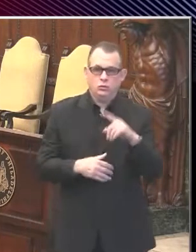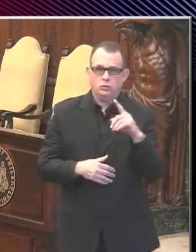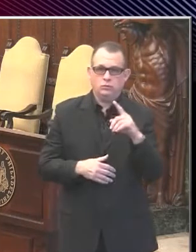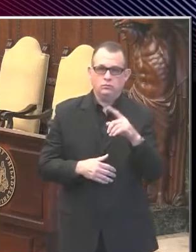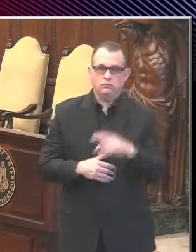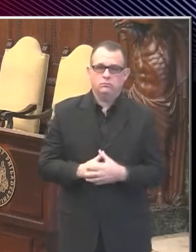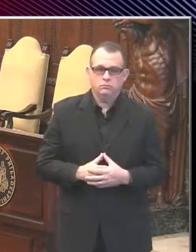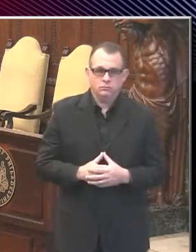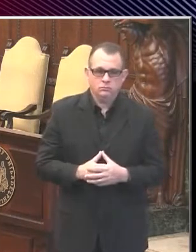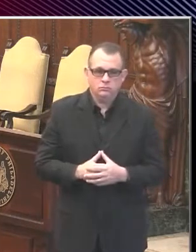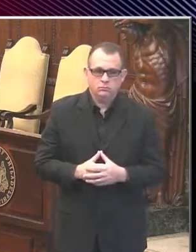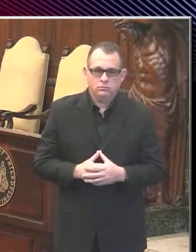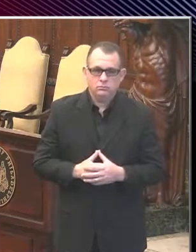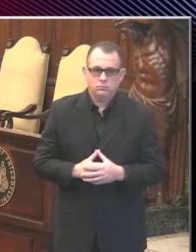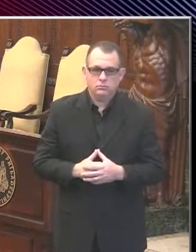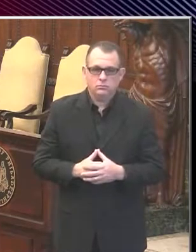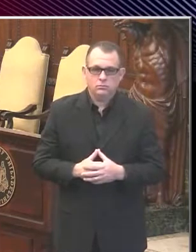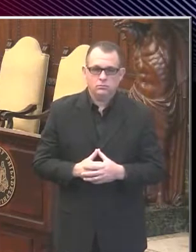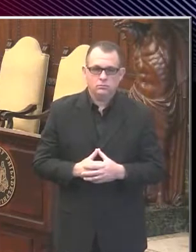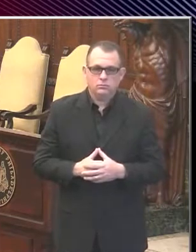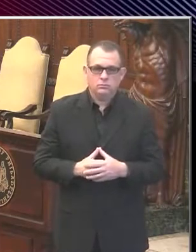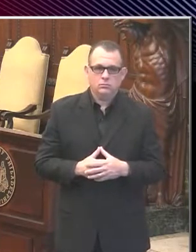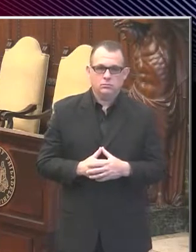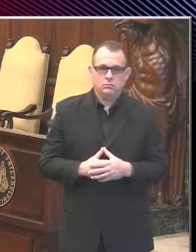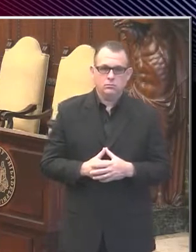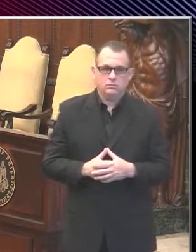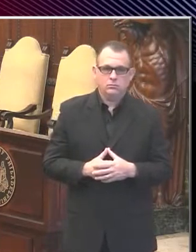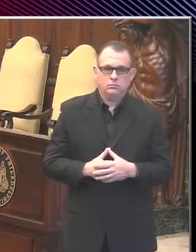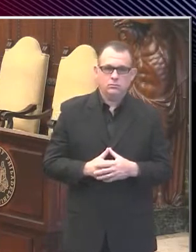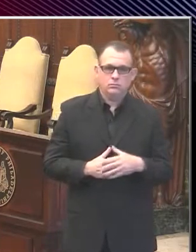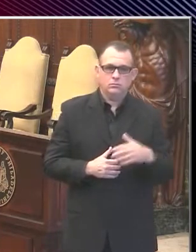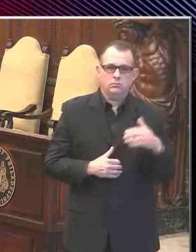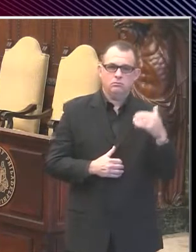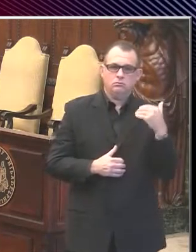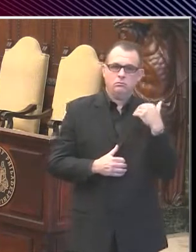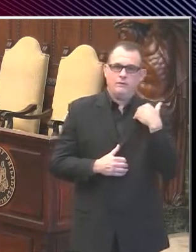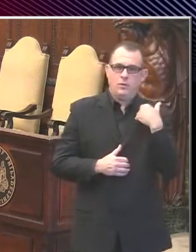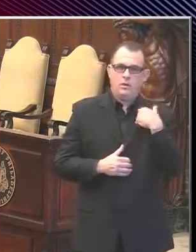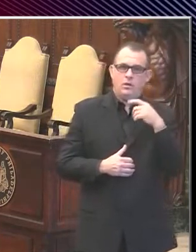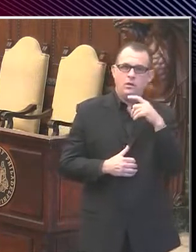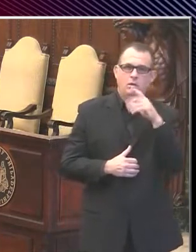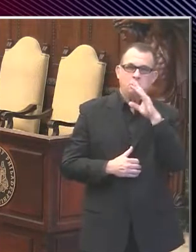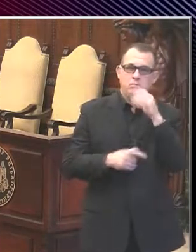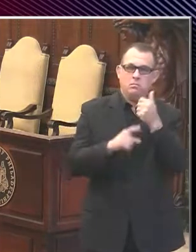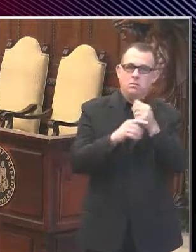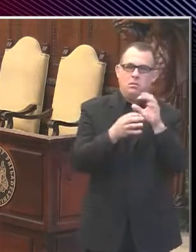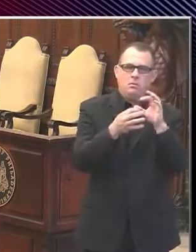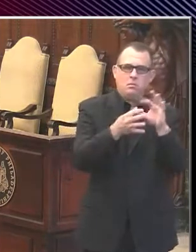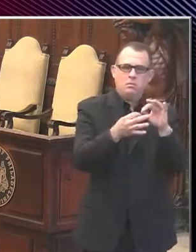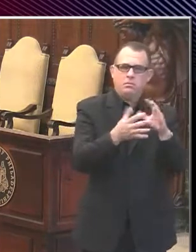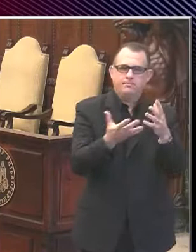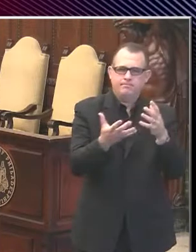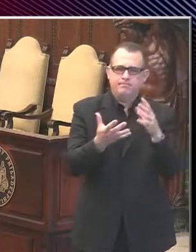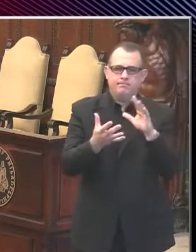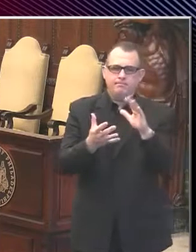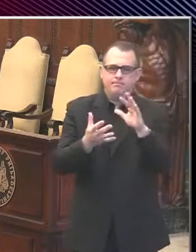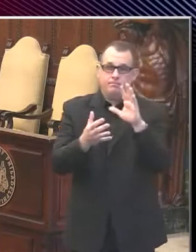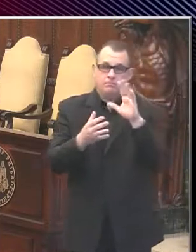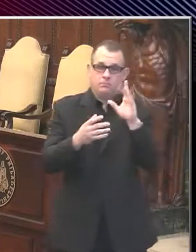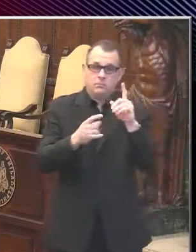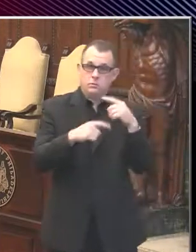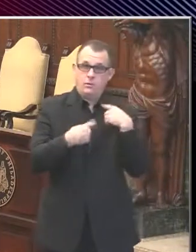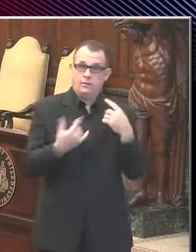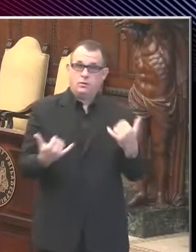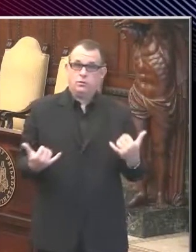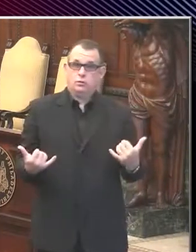be clear for her audience. If the figures change, obviously there will be a change in plans, but up to today, with what we have, are we still